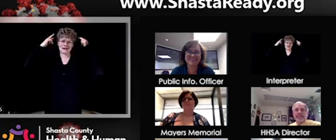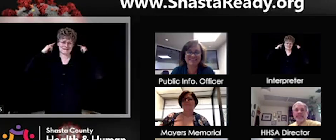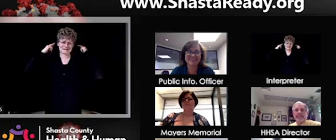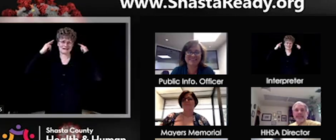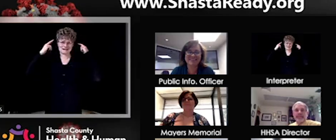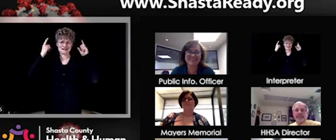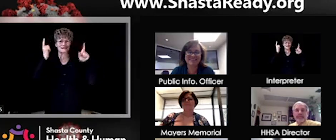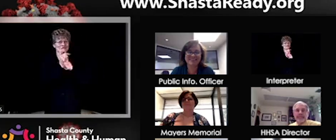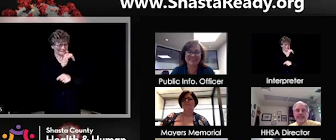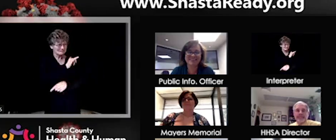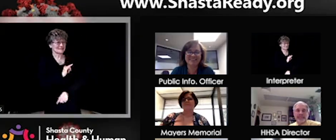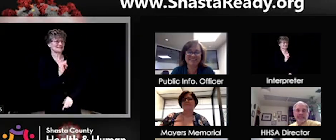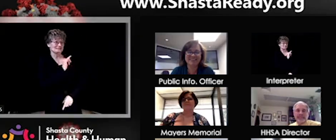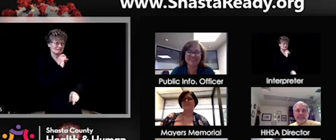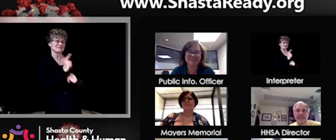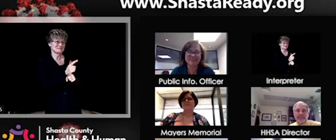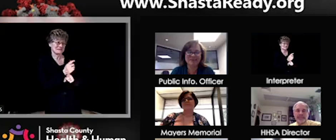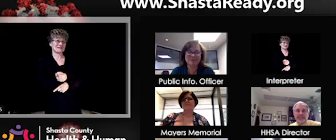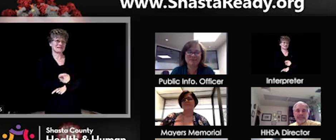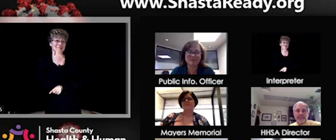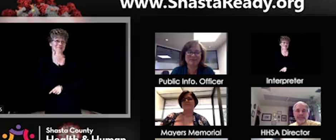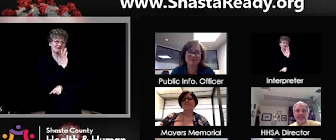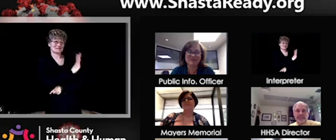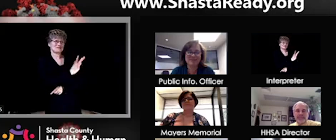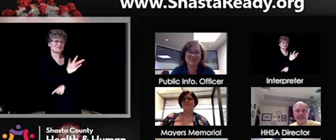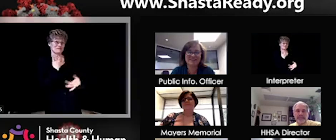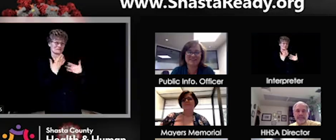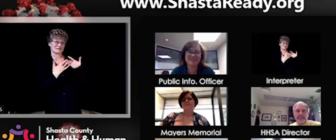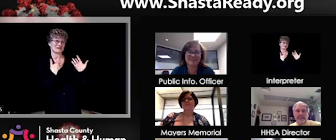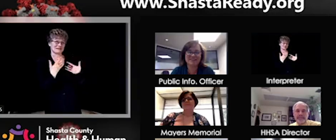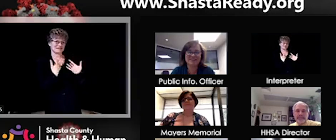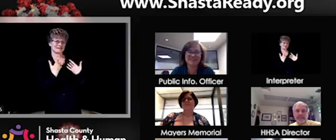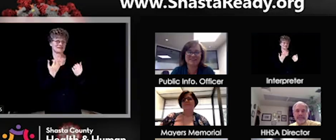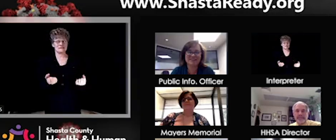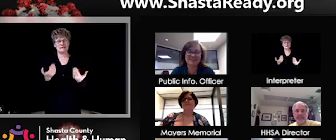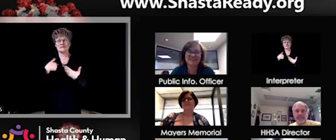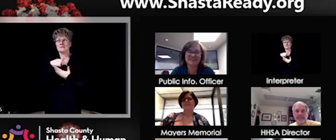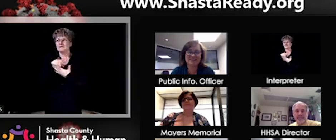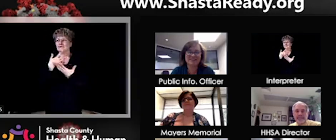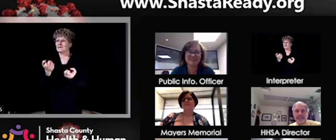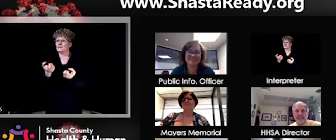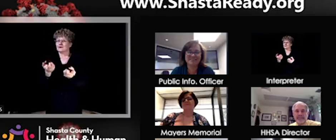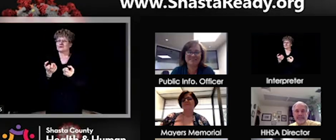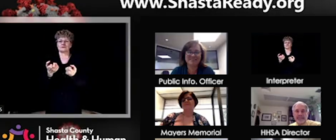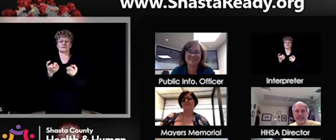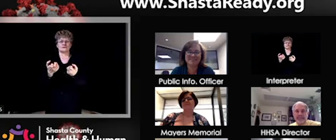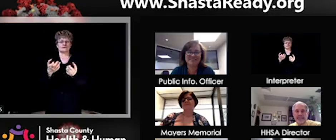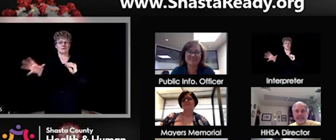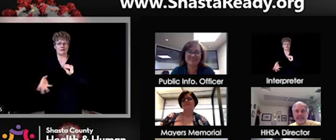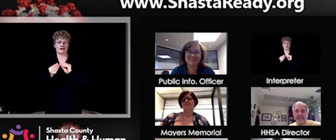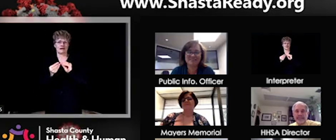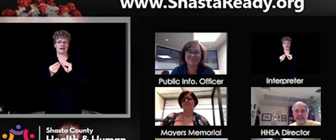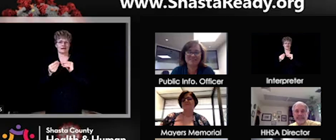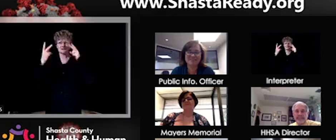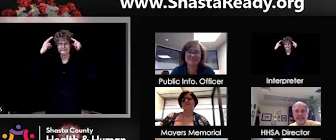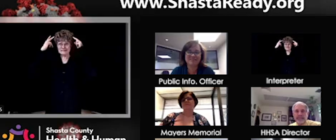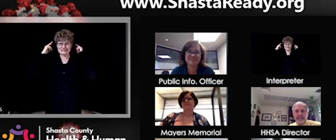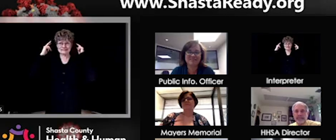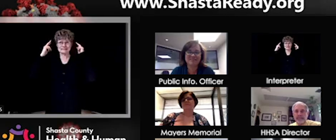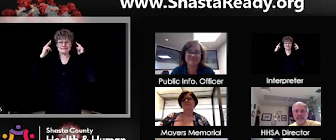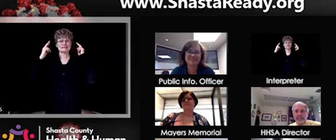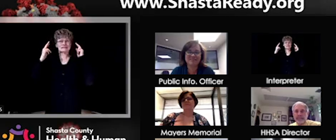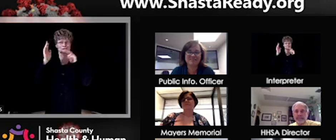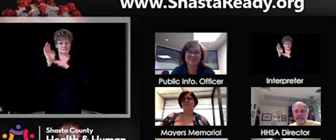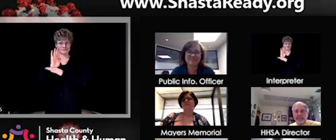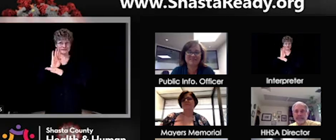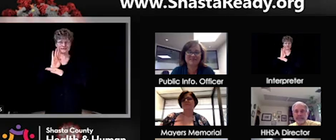I can't. Uh, I think many of us are interested in getting hair salons on the list. Um, I think it's